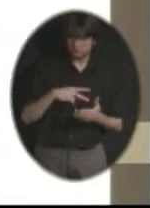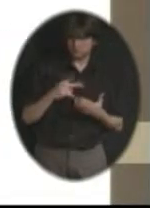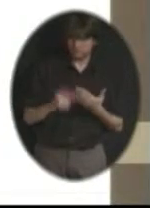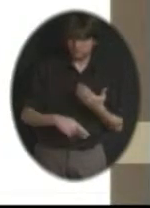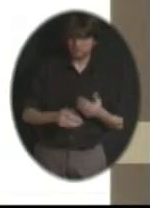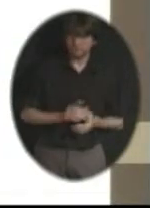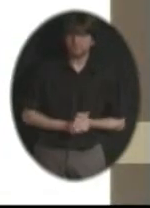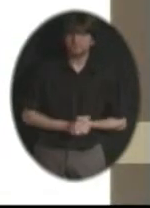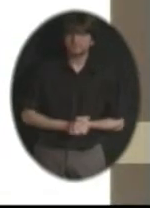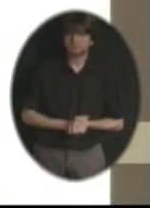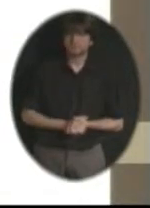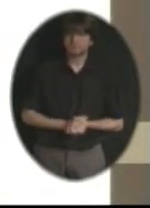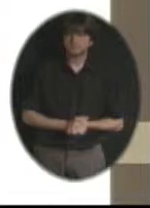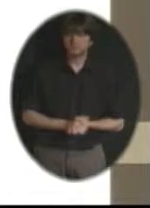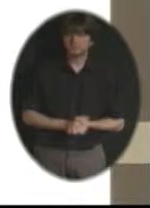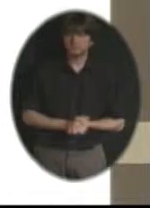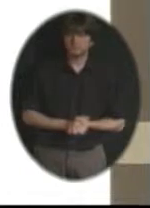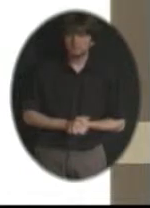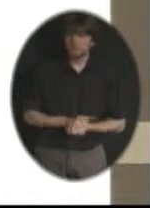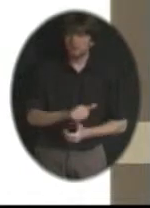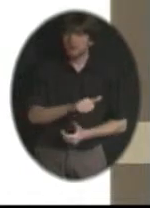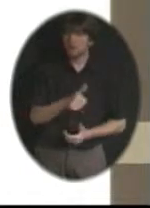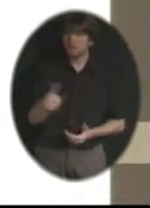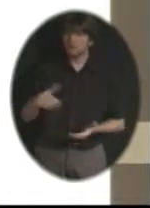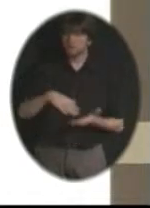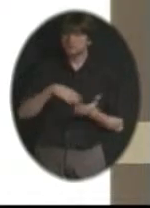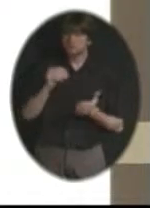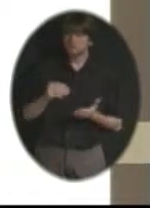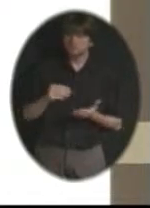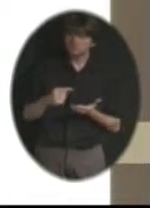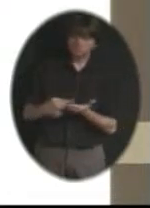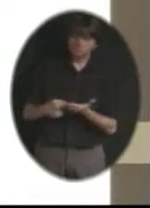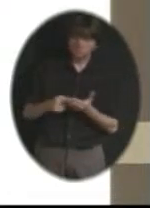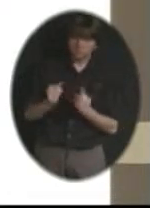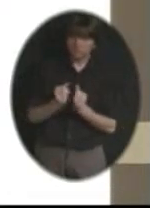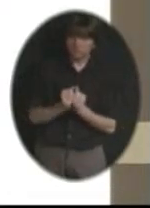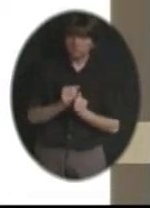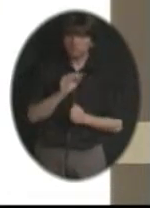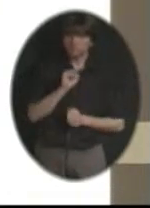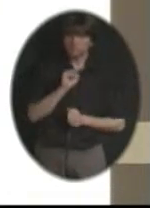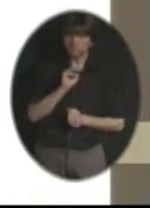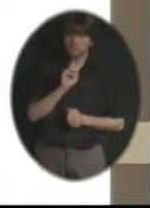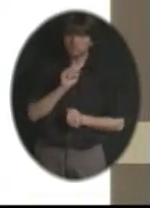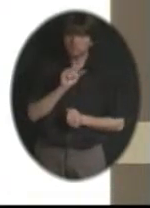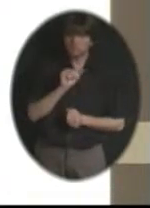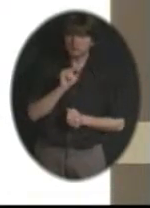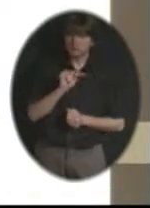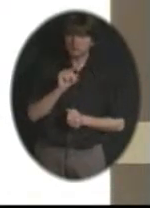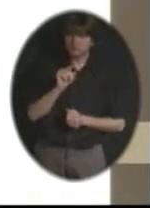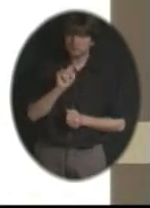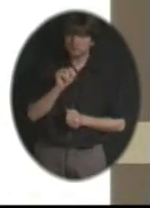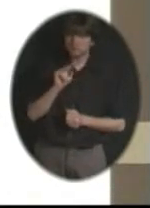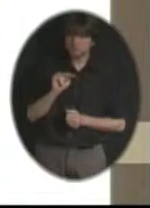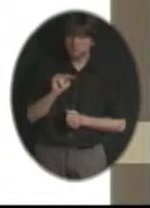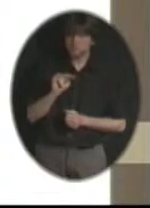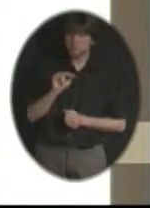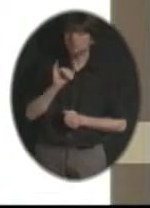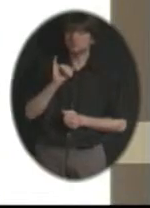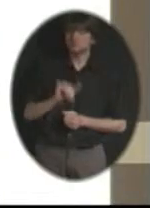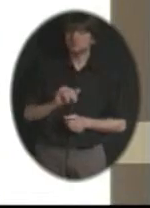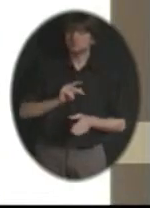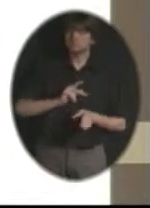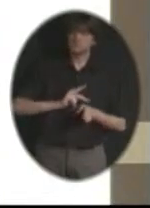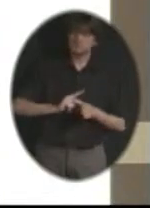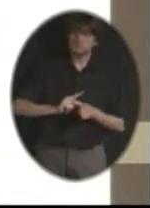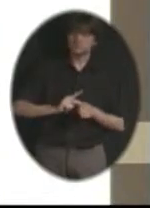A few others that we've talked with. We've talked with Megan Zierin from the Professional Careers Academy. She was over at Olathe South.